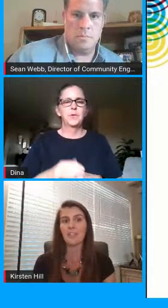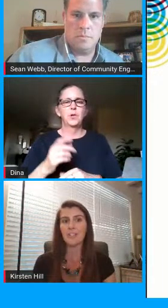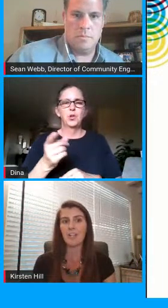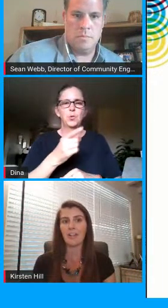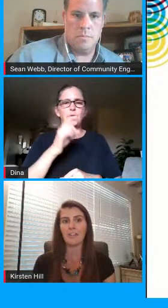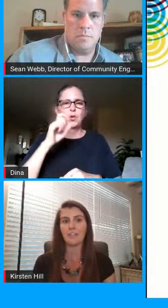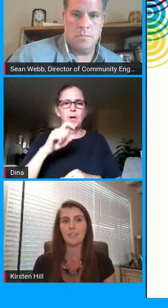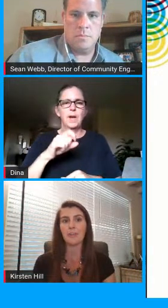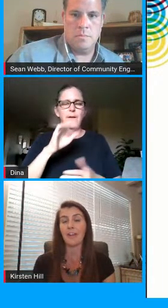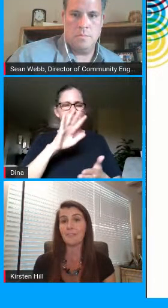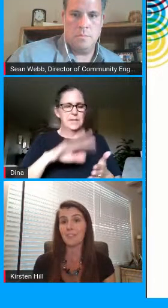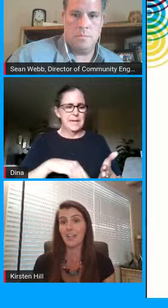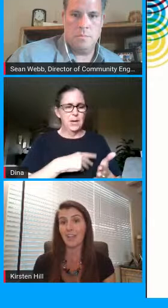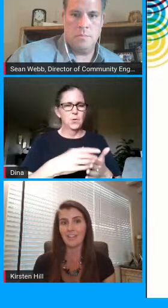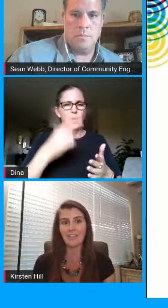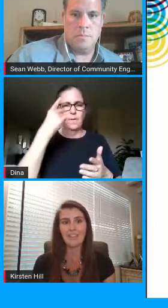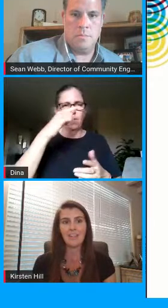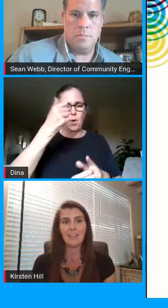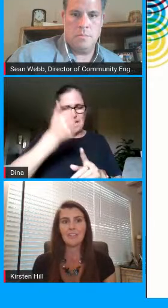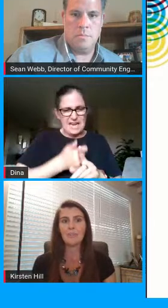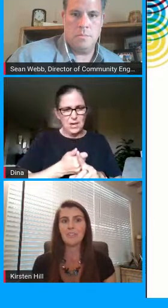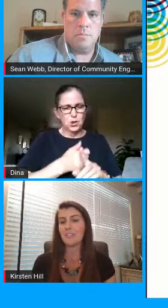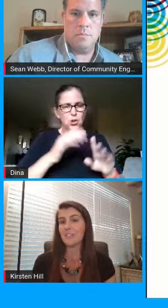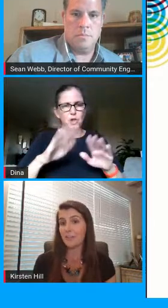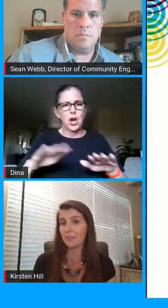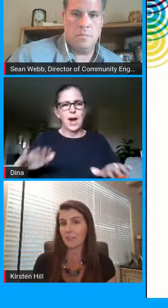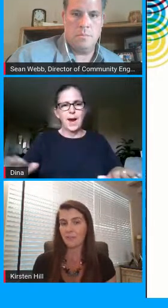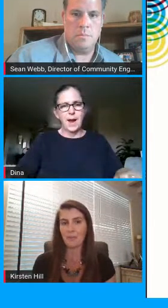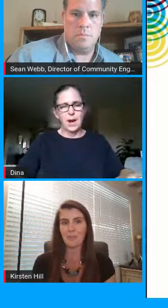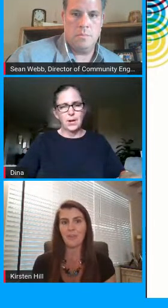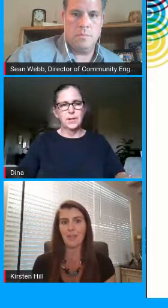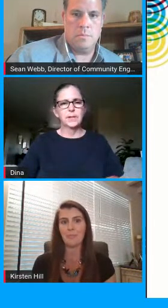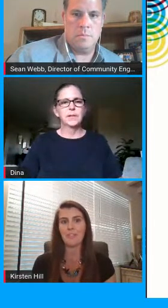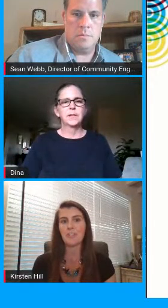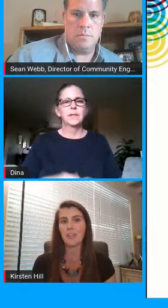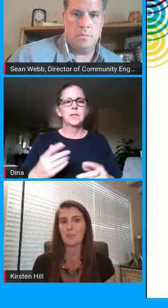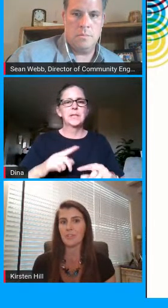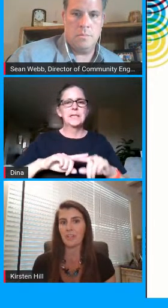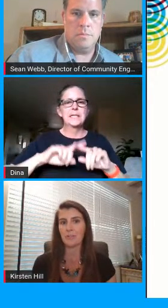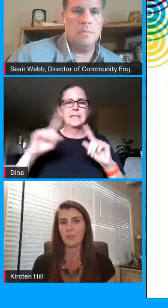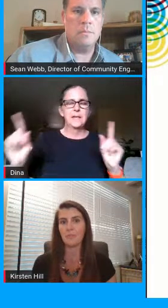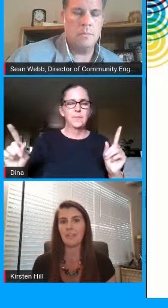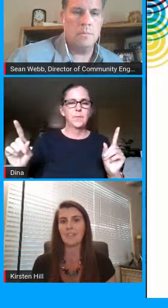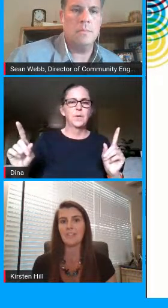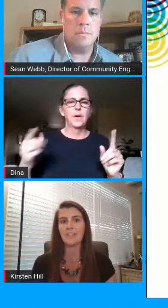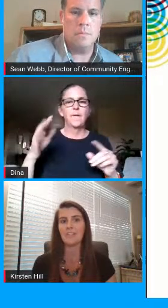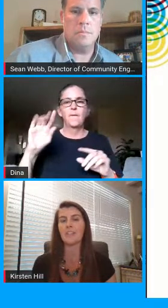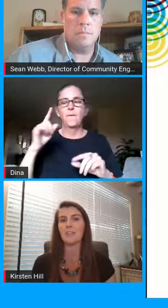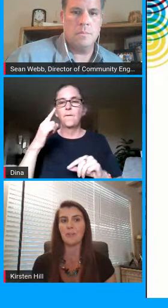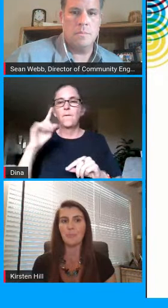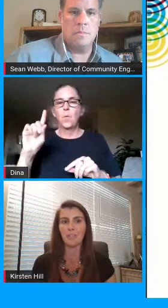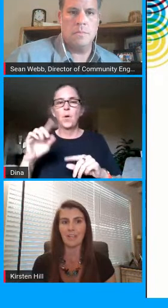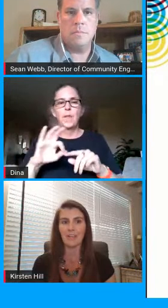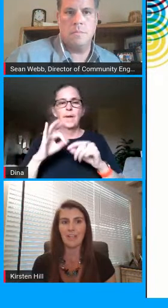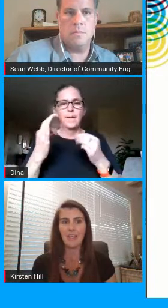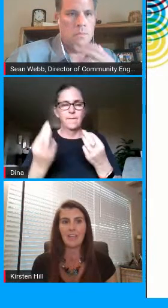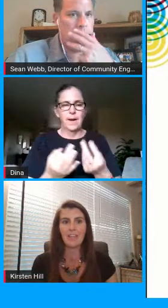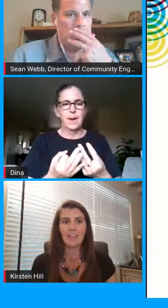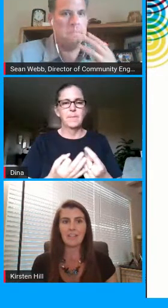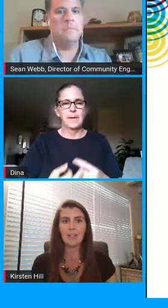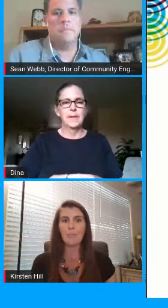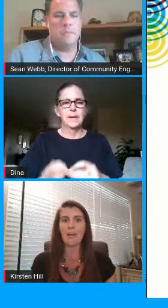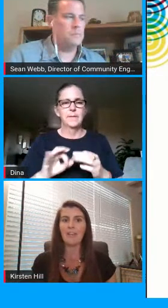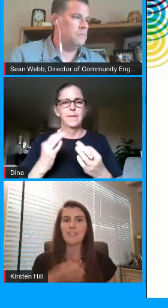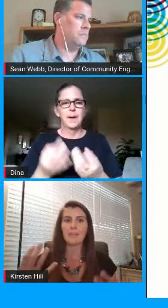for each child for every day so this is different from the family's general schedule because this is a new plan